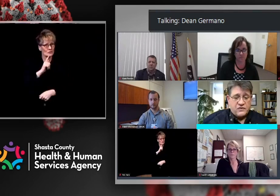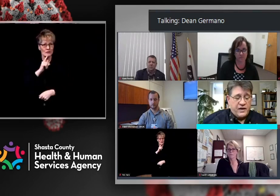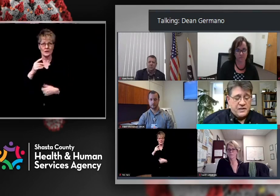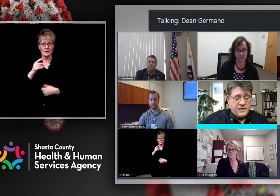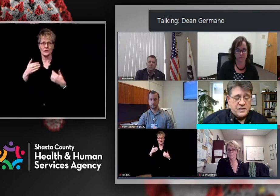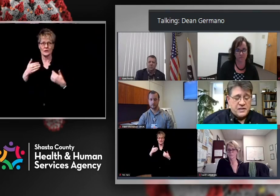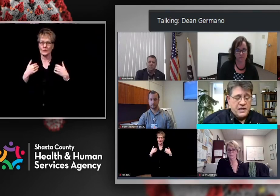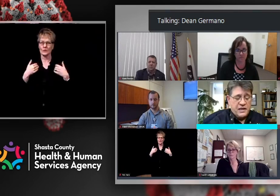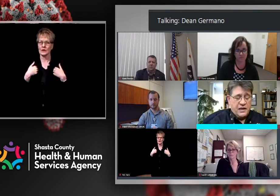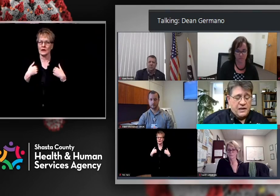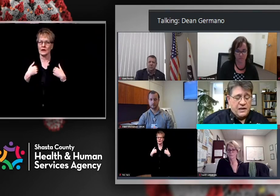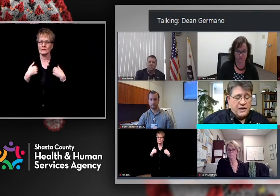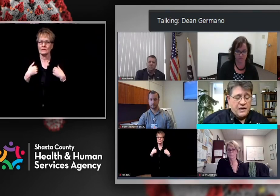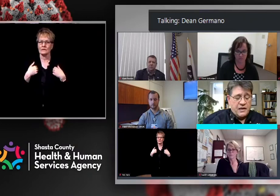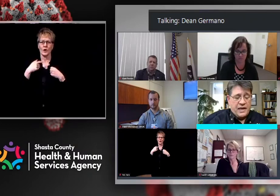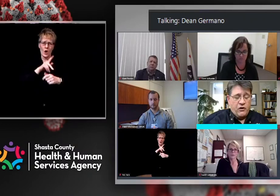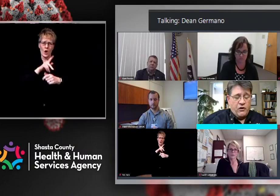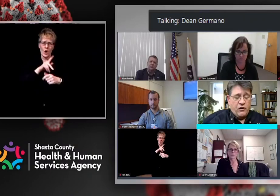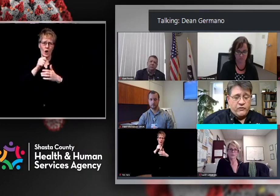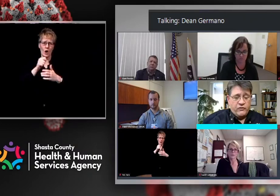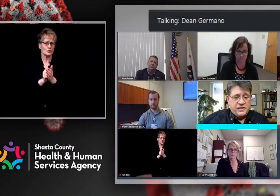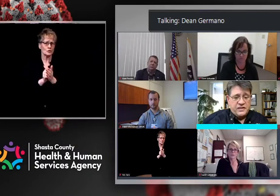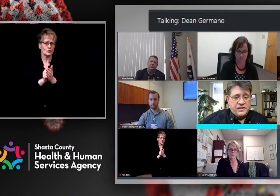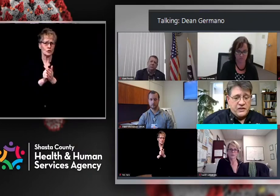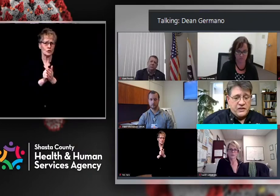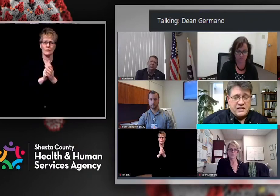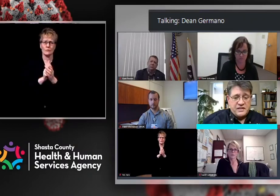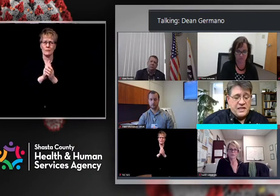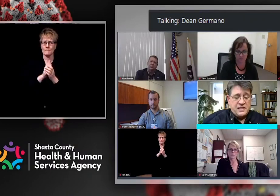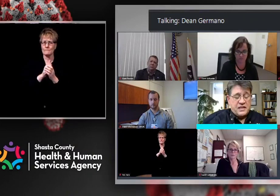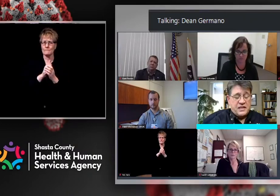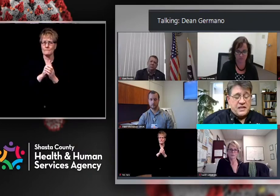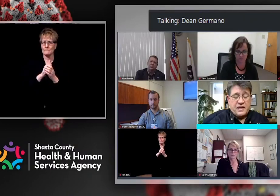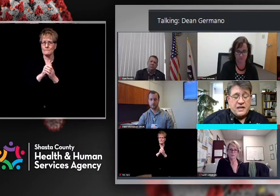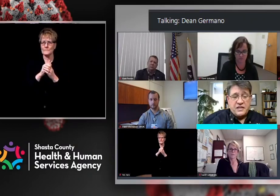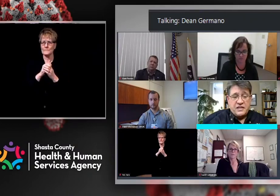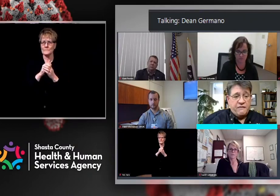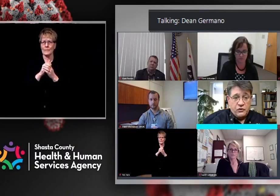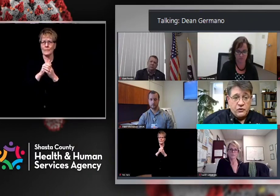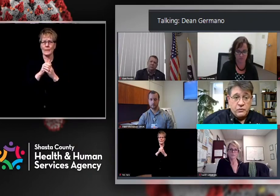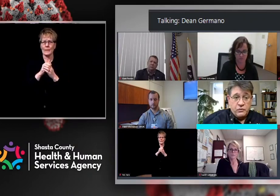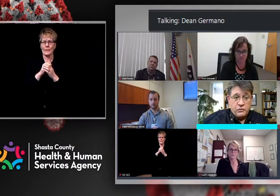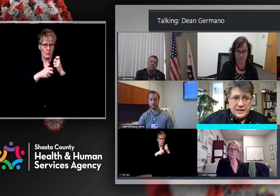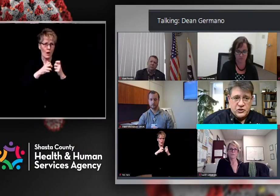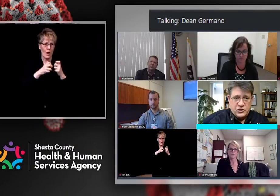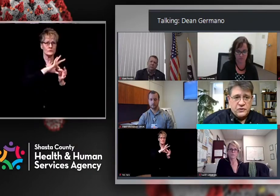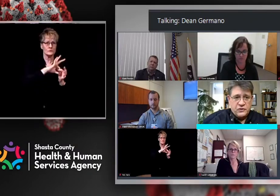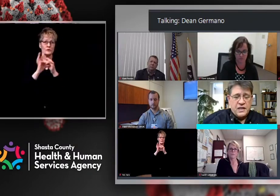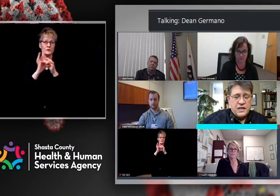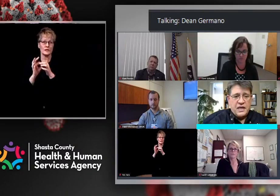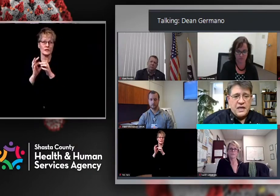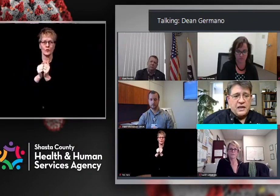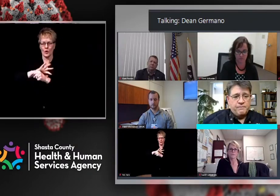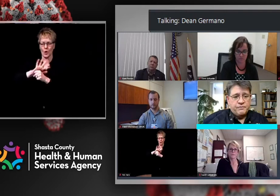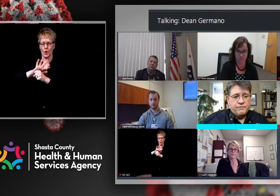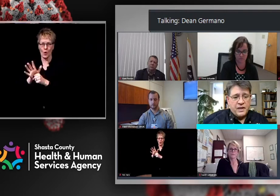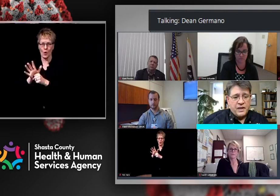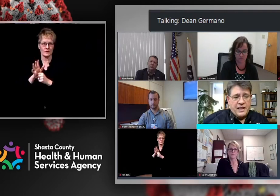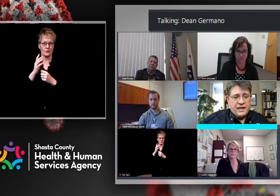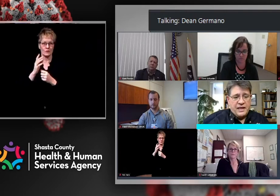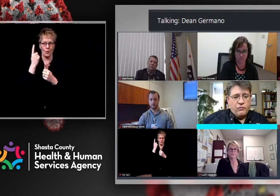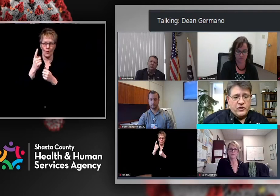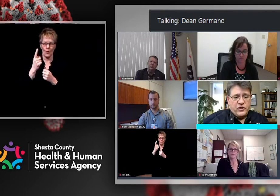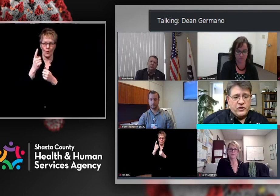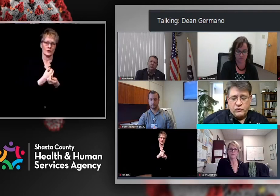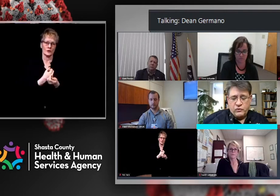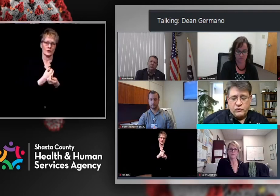as far as complicating already existing chronic diseases, the onset of new issues. And